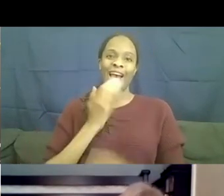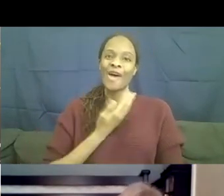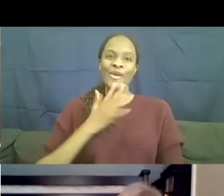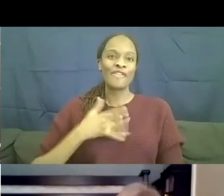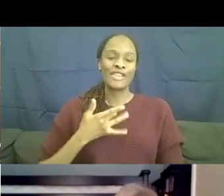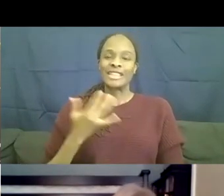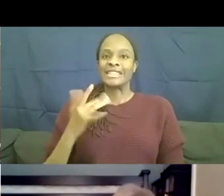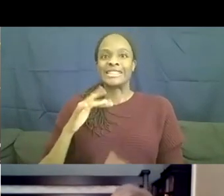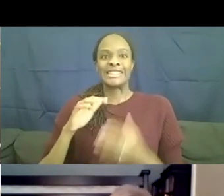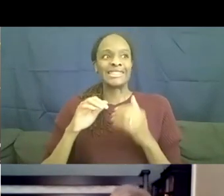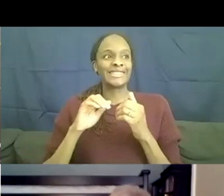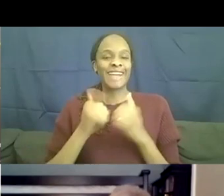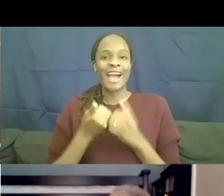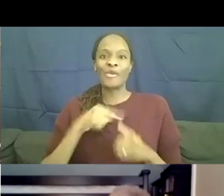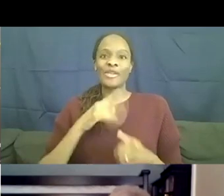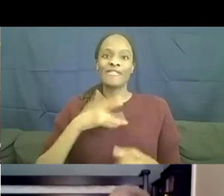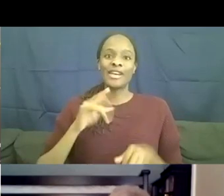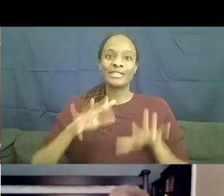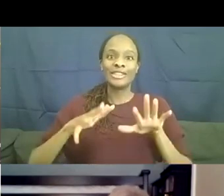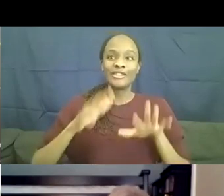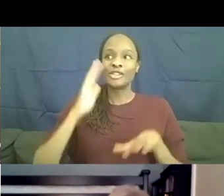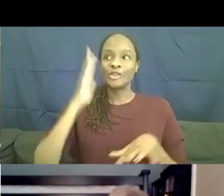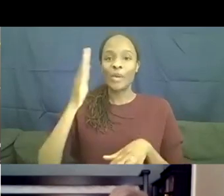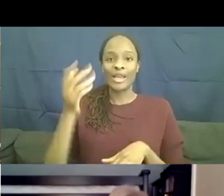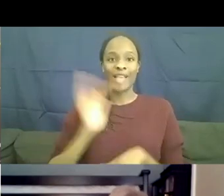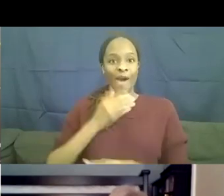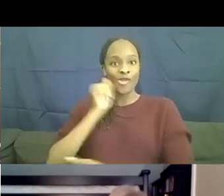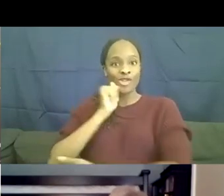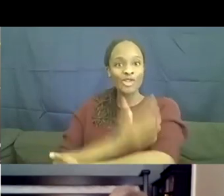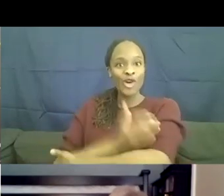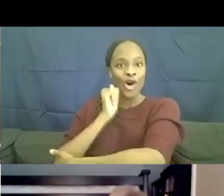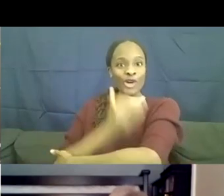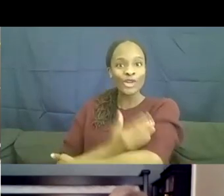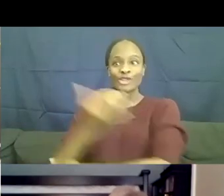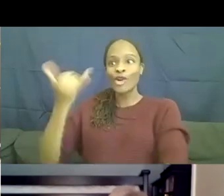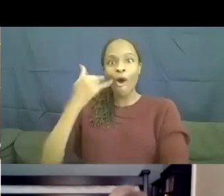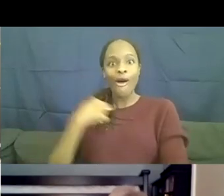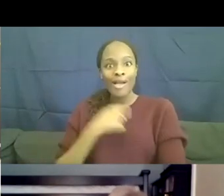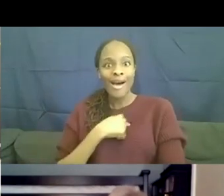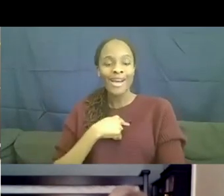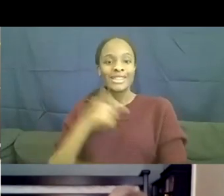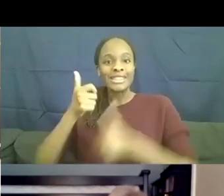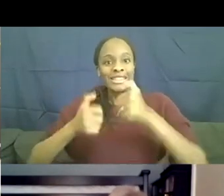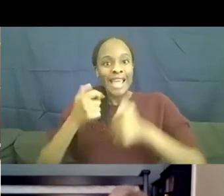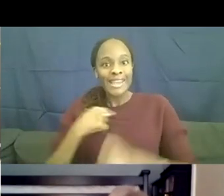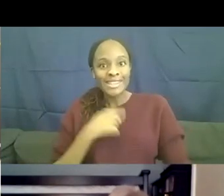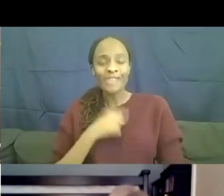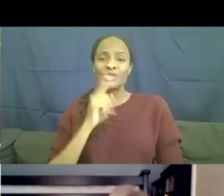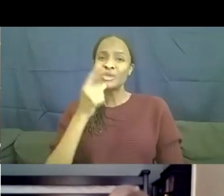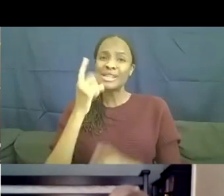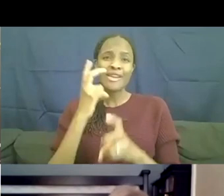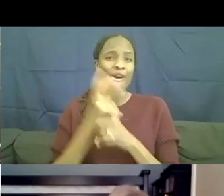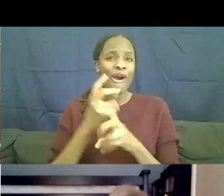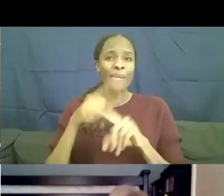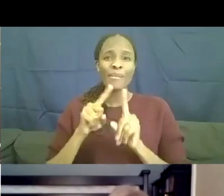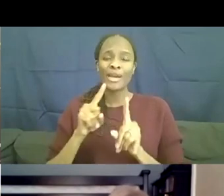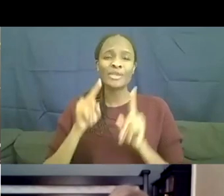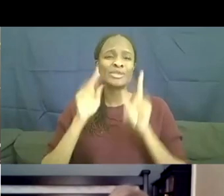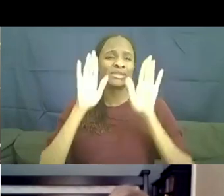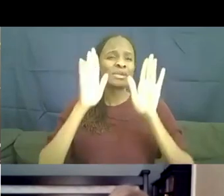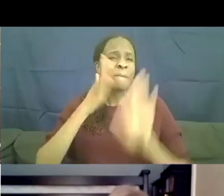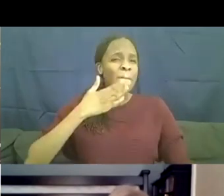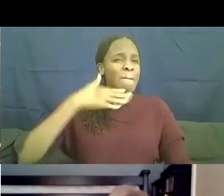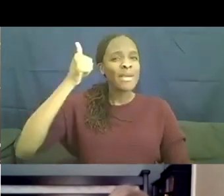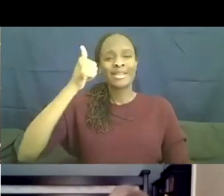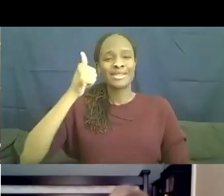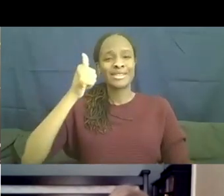call us or text us. And, but, um, it was really hard, but it was the greatest experience because I know it was something